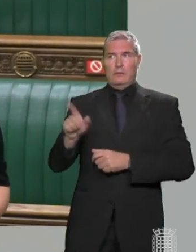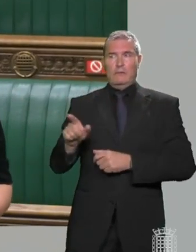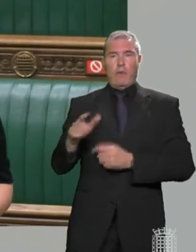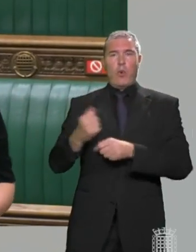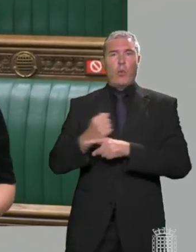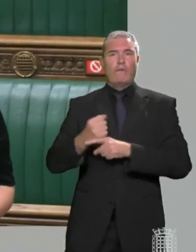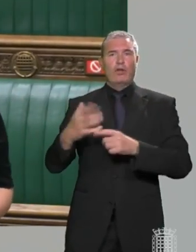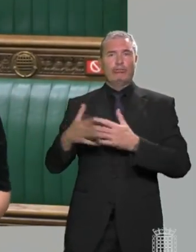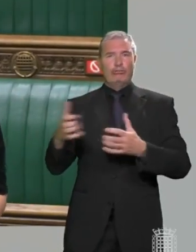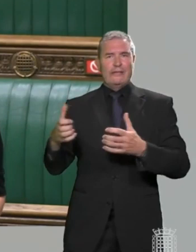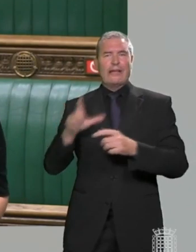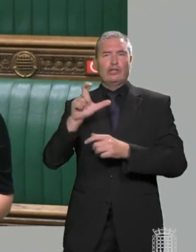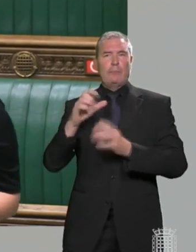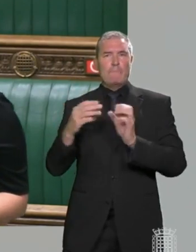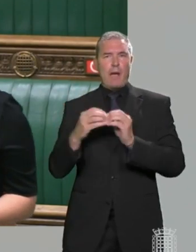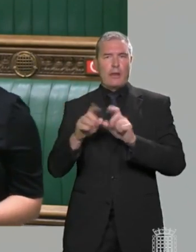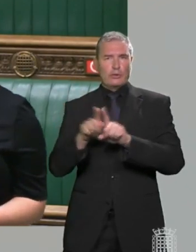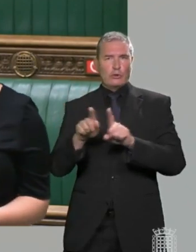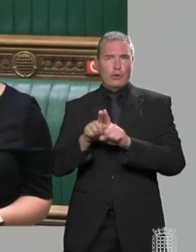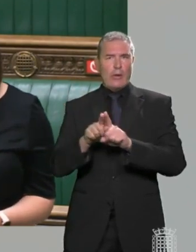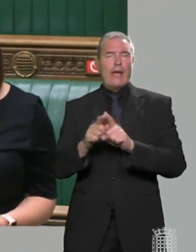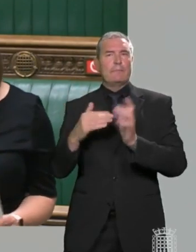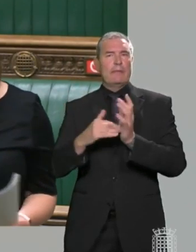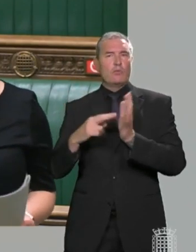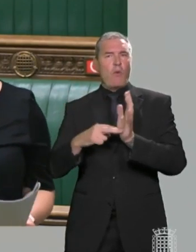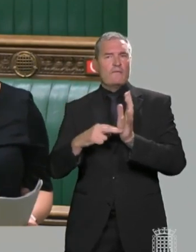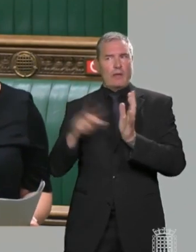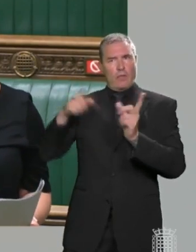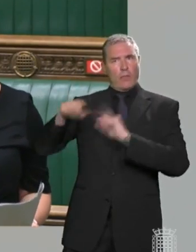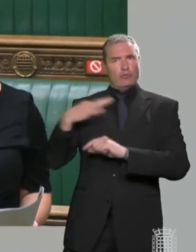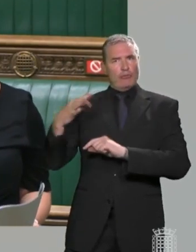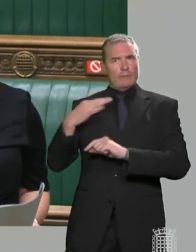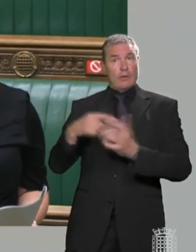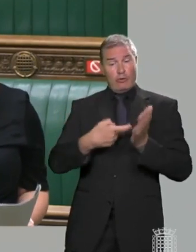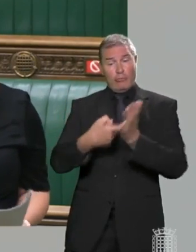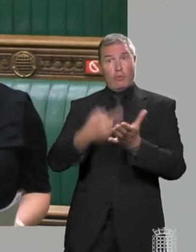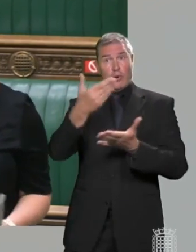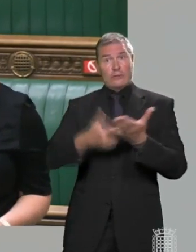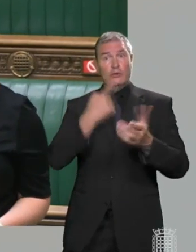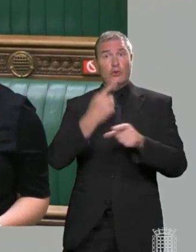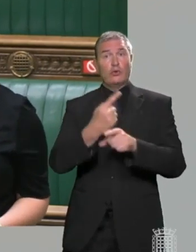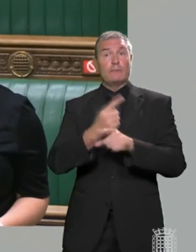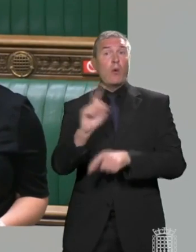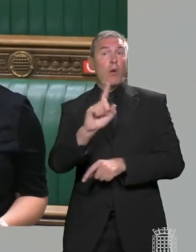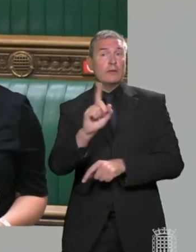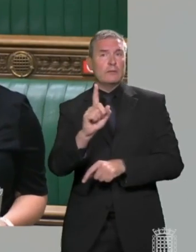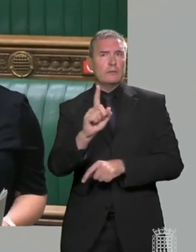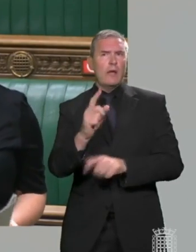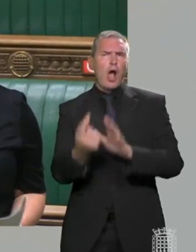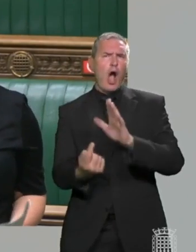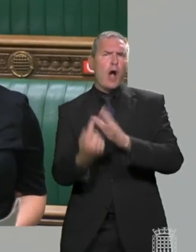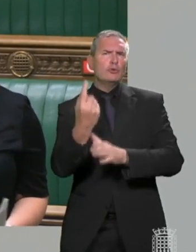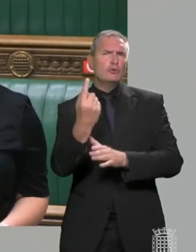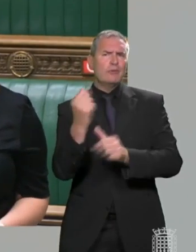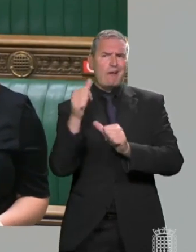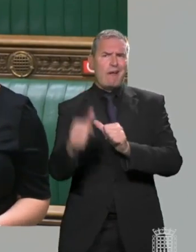Green, my Right Honourable Friend for Chipping Barnett, and my Honourable Friend for Mid-Norfolk. The report makes recommendations about how to seize new opportunities from Brexit